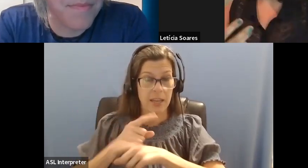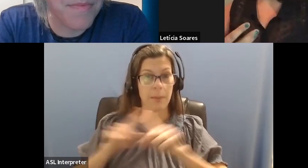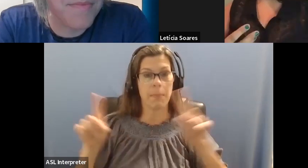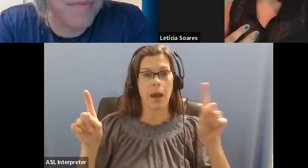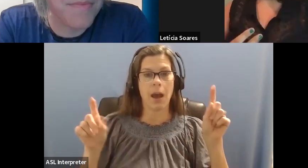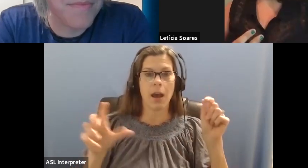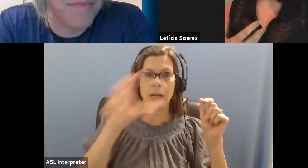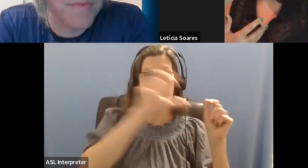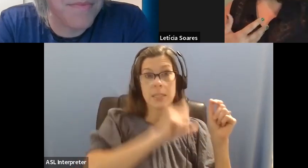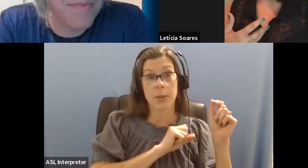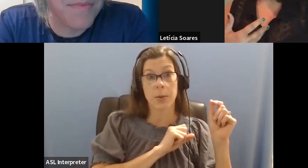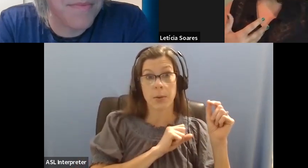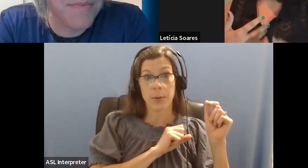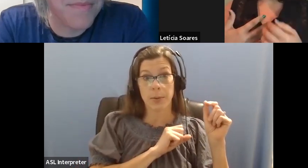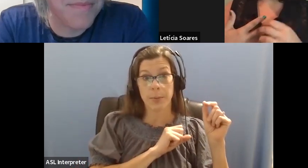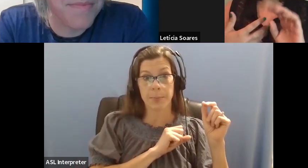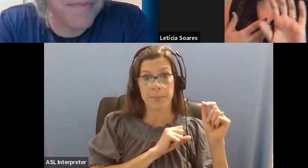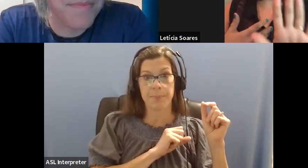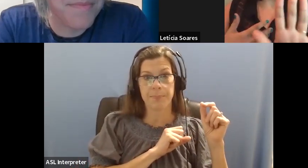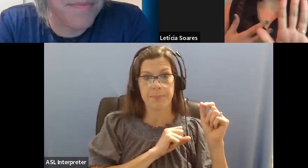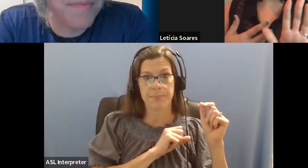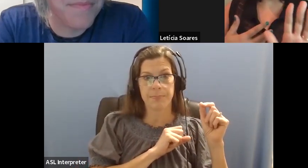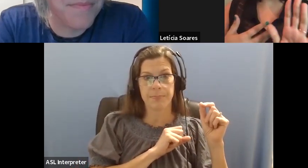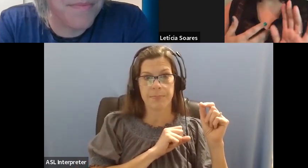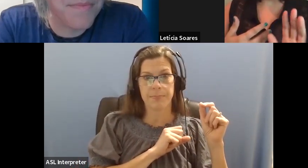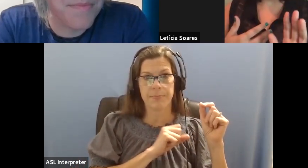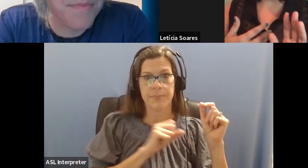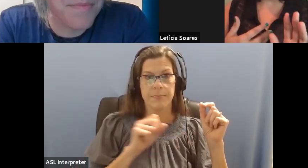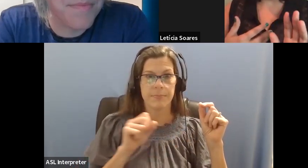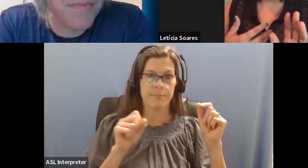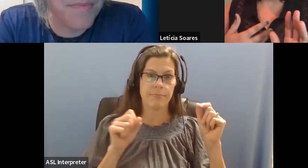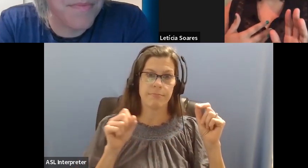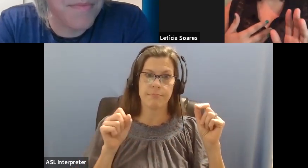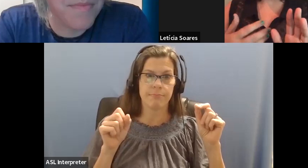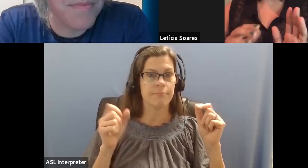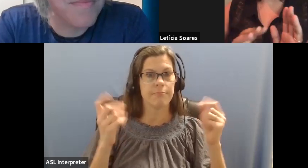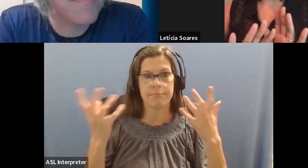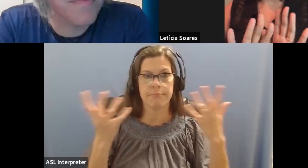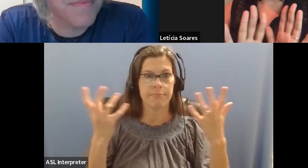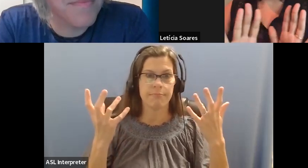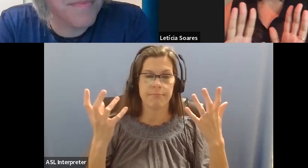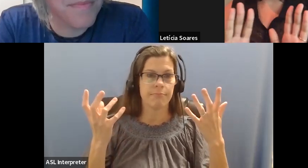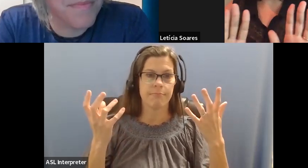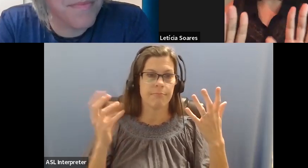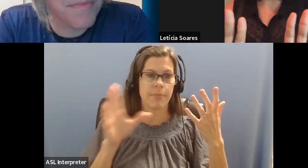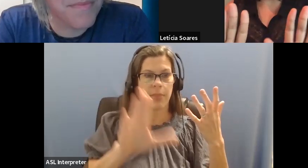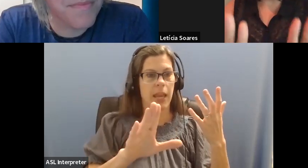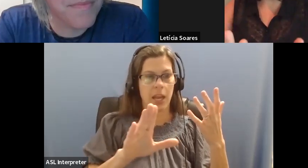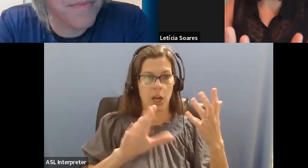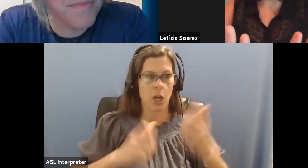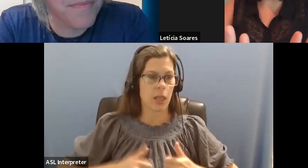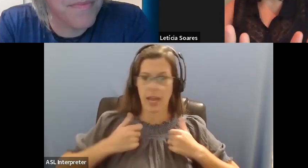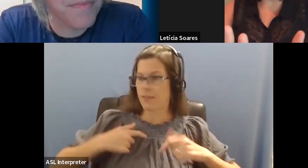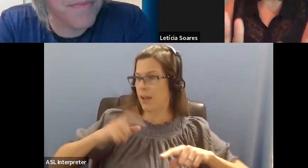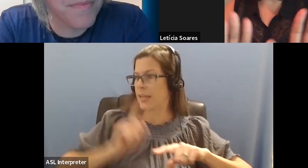feels a lot, like, uh, I am rejecting a reality. And, um, I hope, I